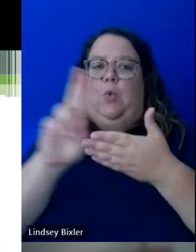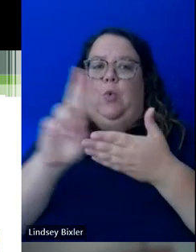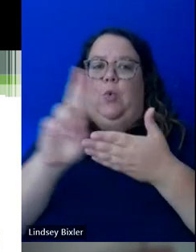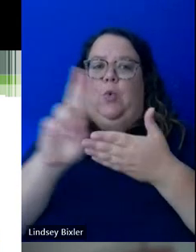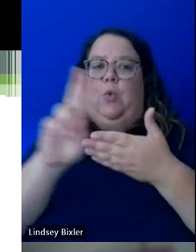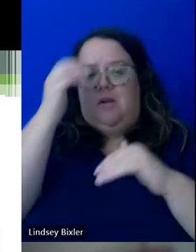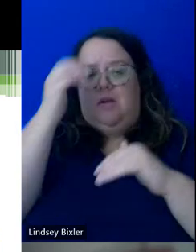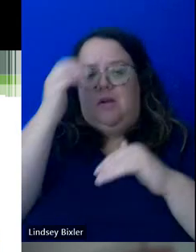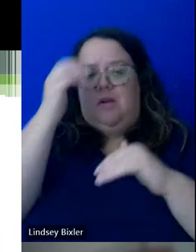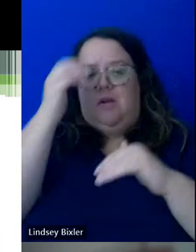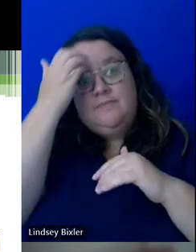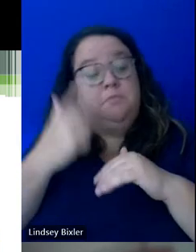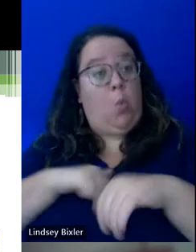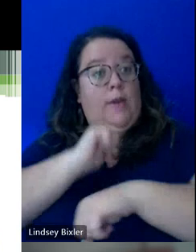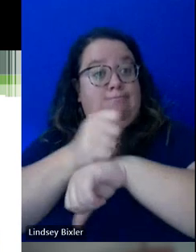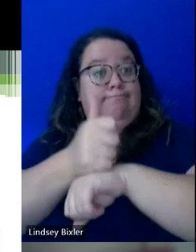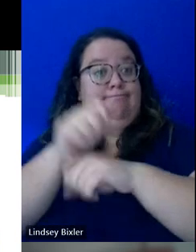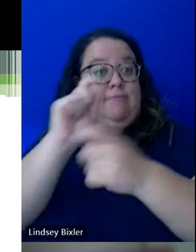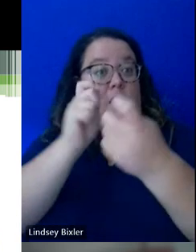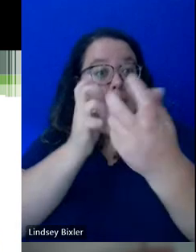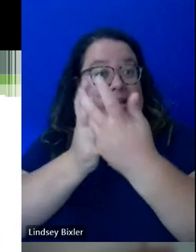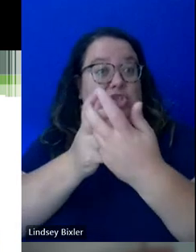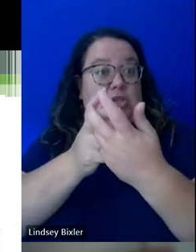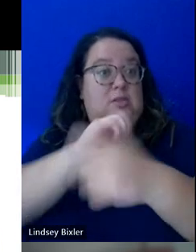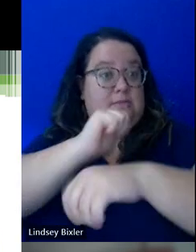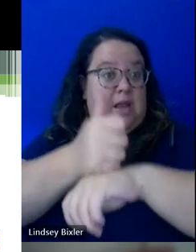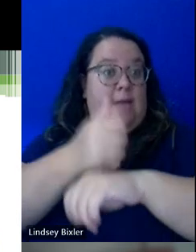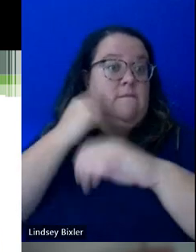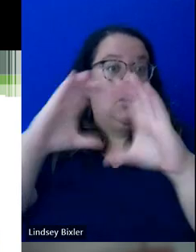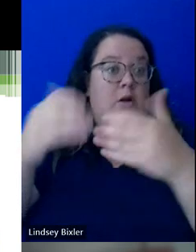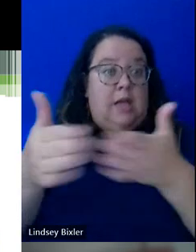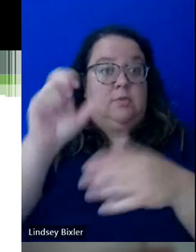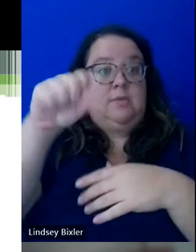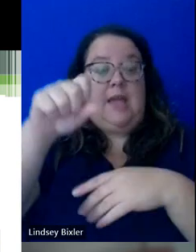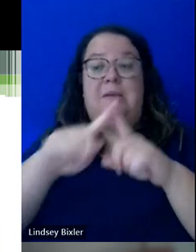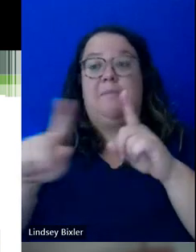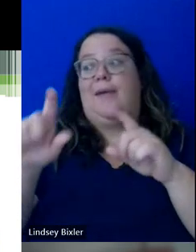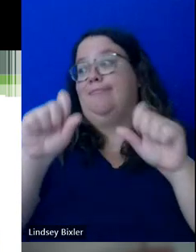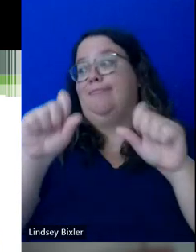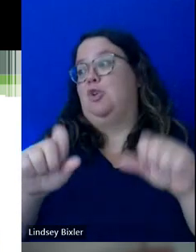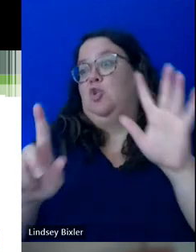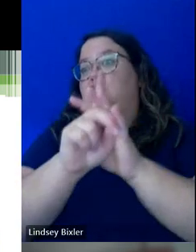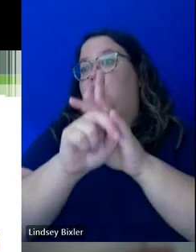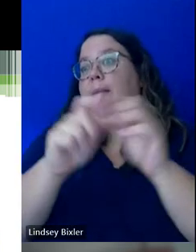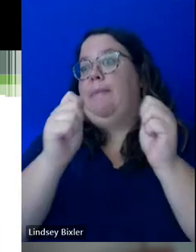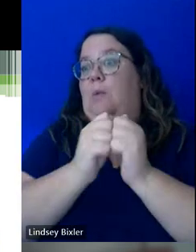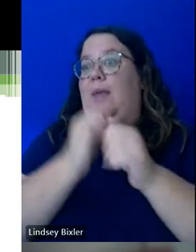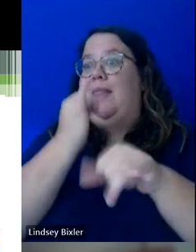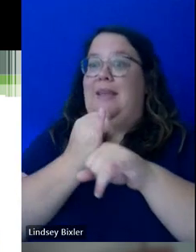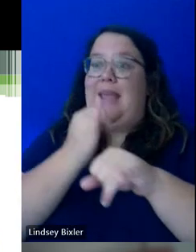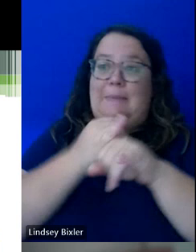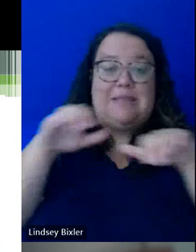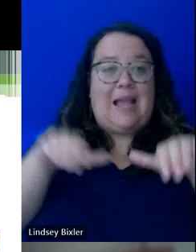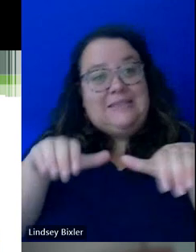we are putting accommodations in place in a classroom, that can also show up in, you know, things like campus activities.